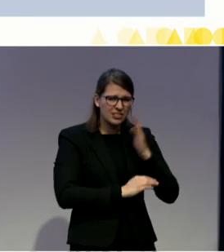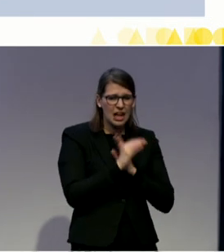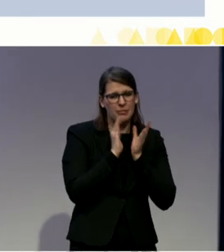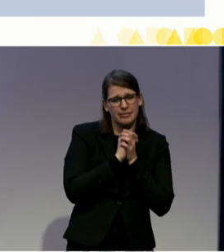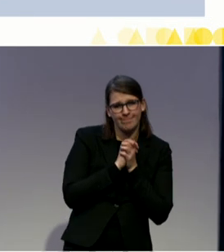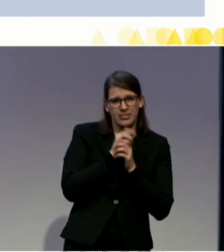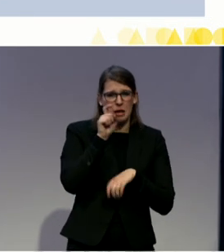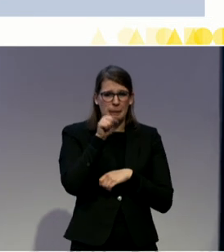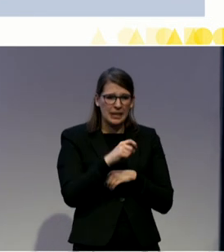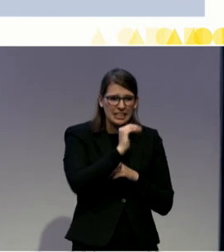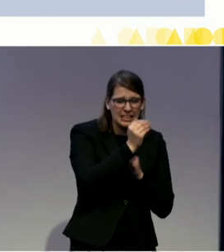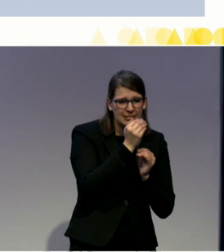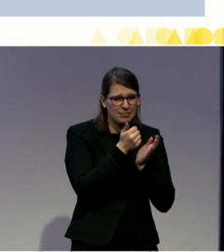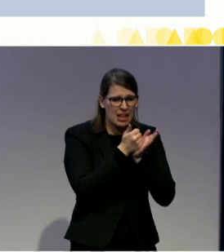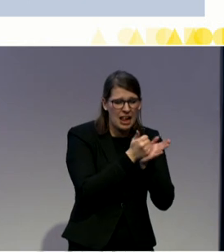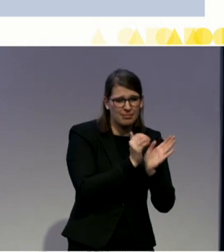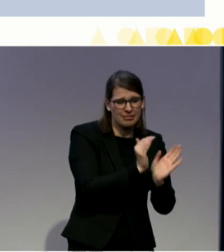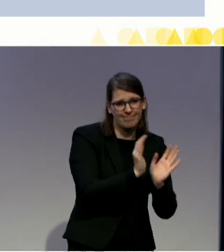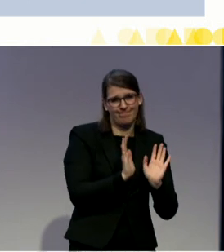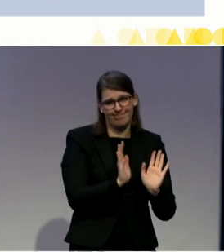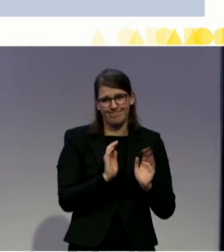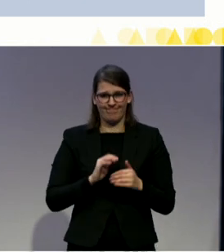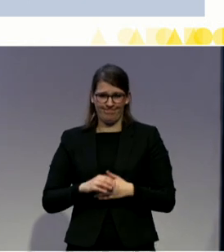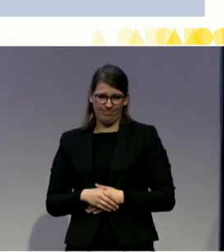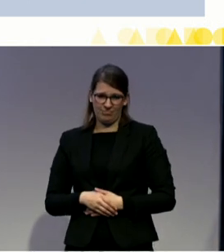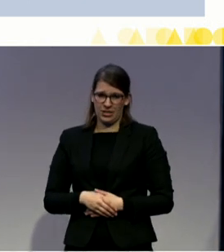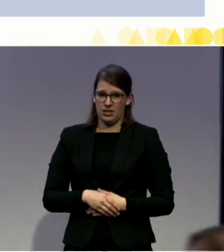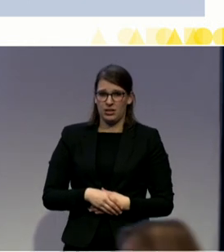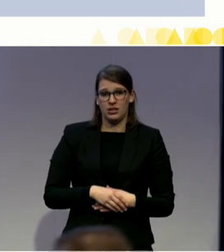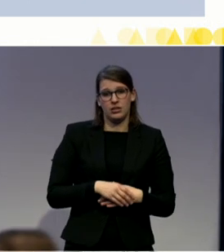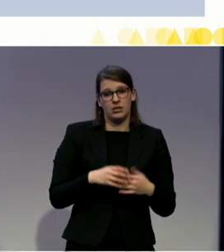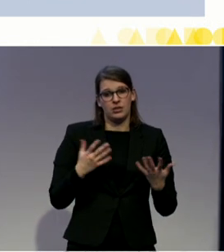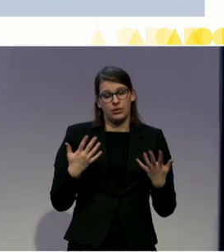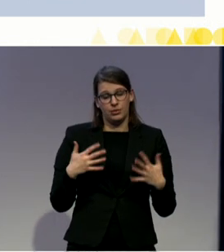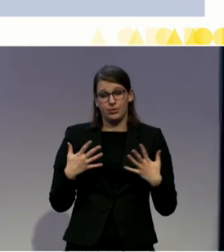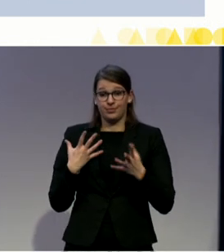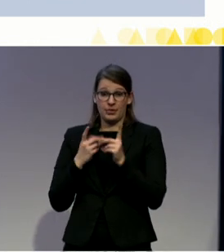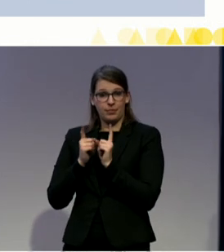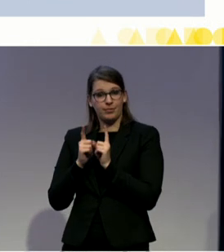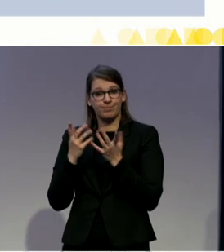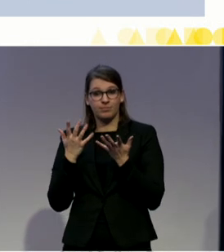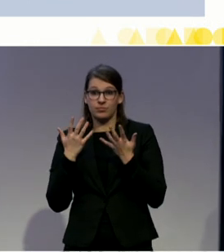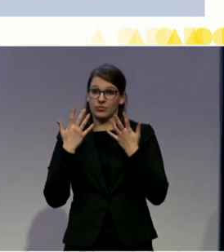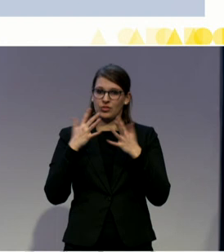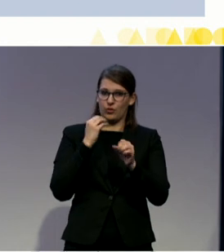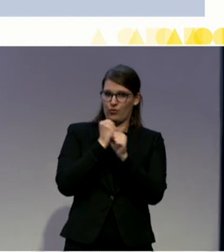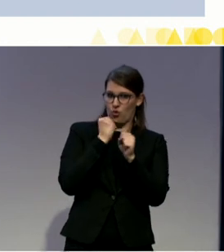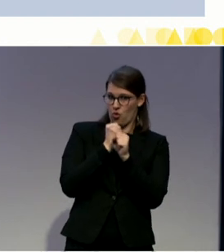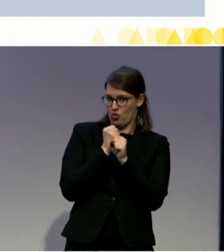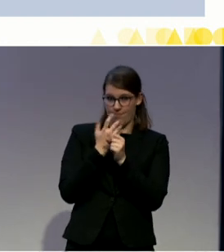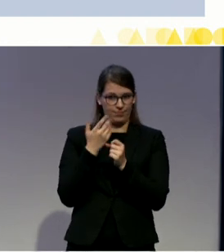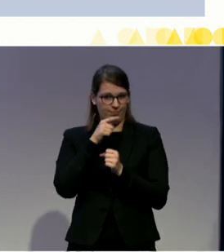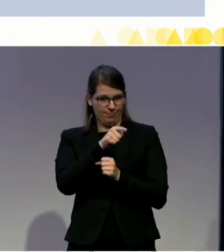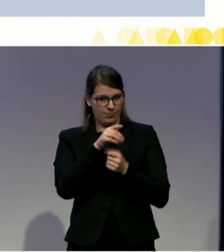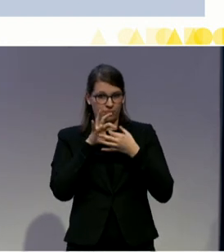In terms of active cooperation, we saw that what can work really well is working groups and networks, as well as